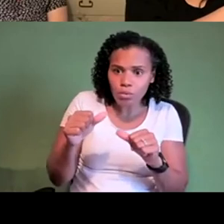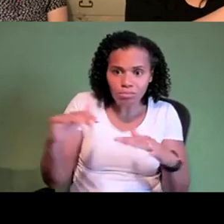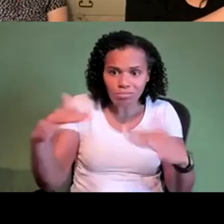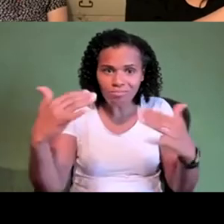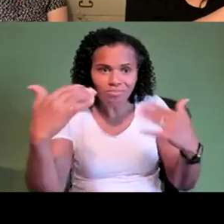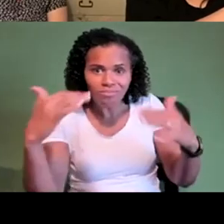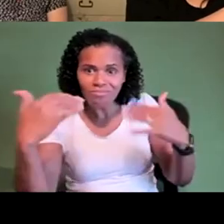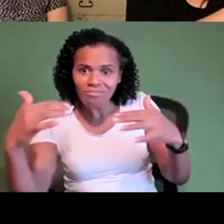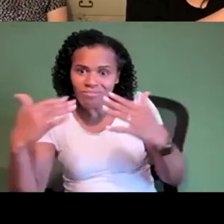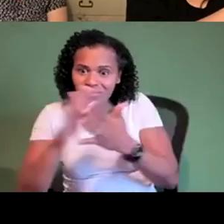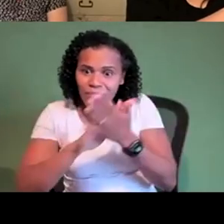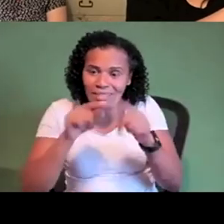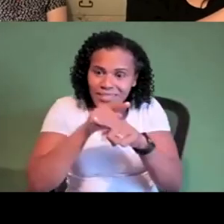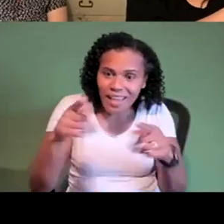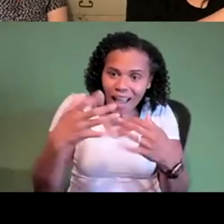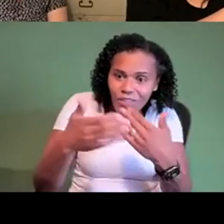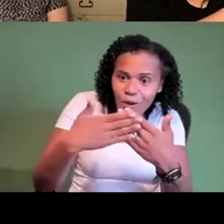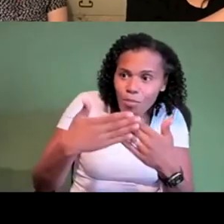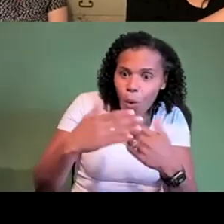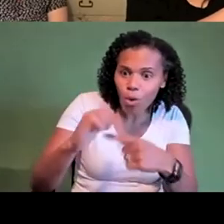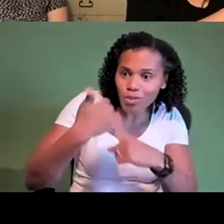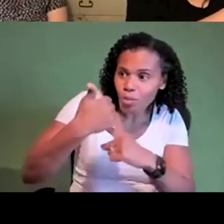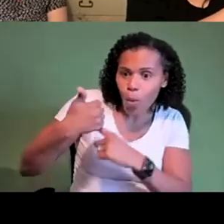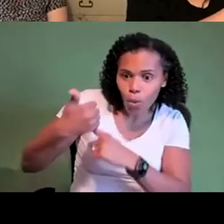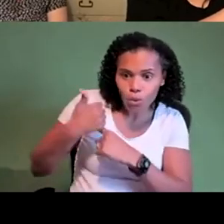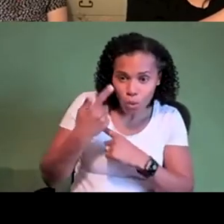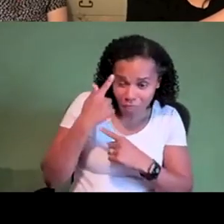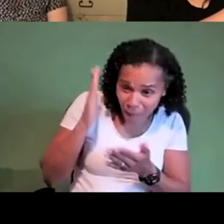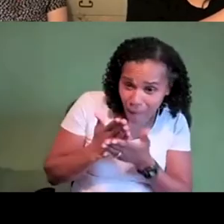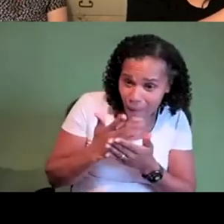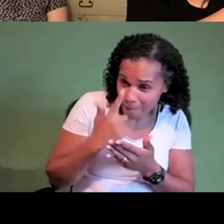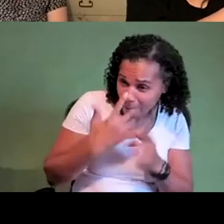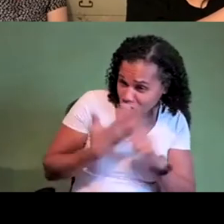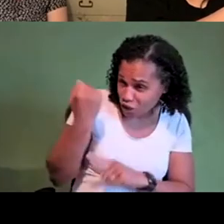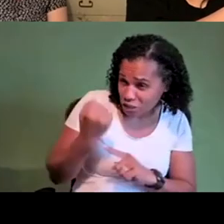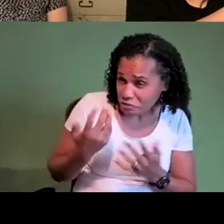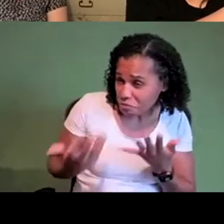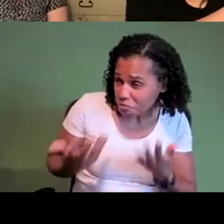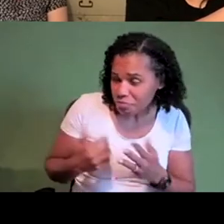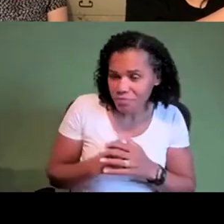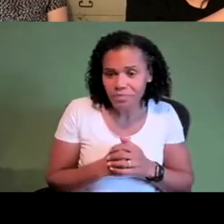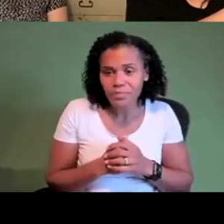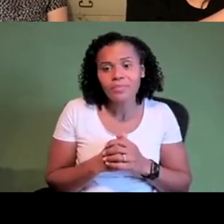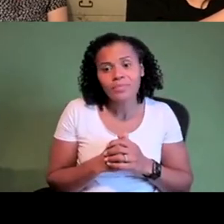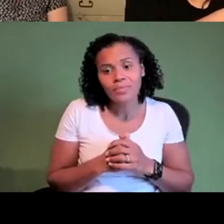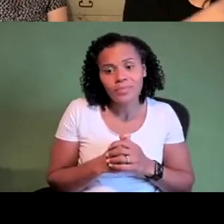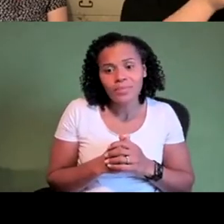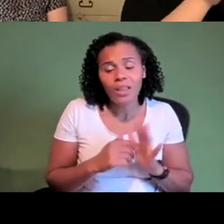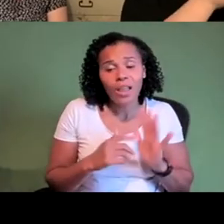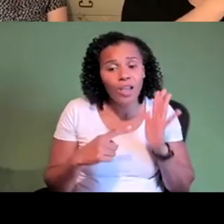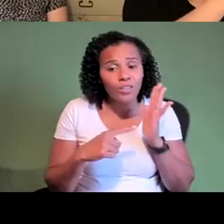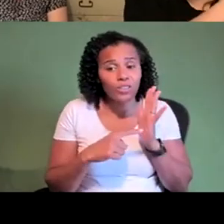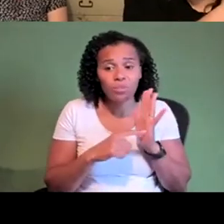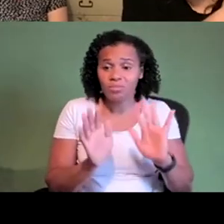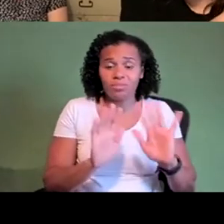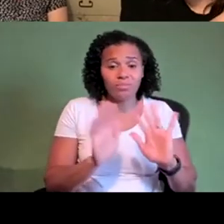for it do we do we buy do we buy into that thompson sorry no i don't buy into that i